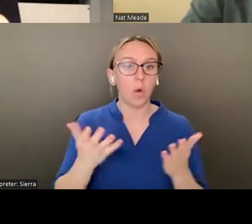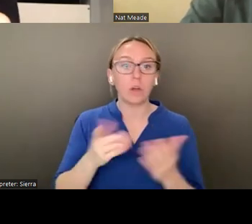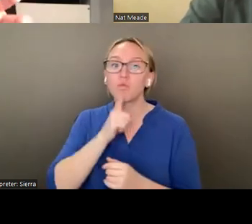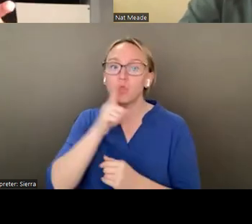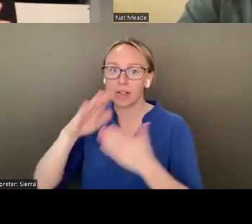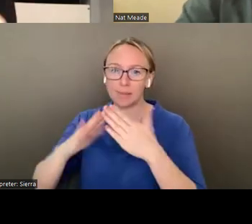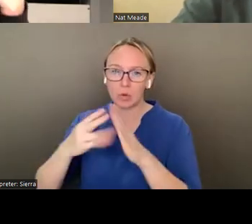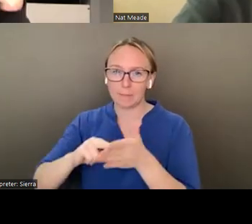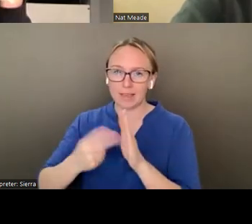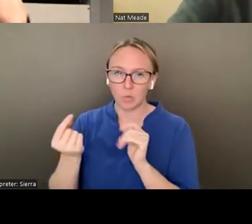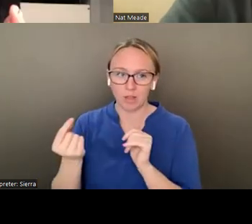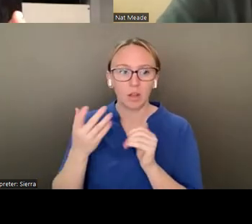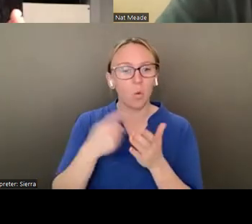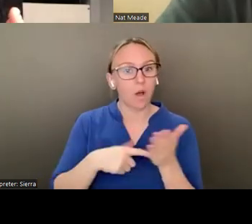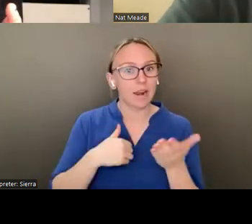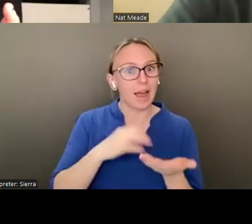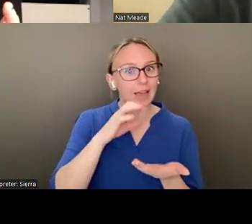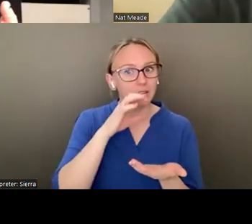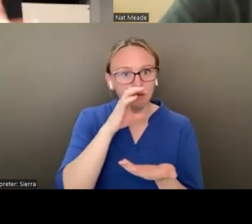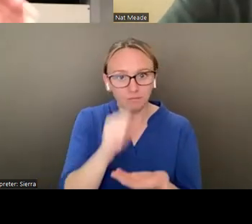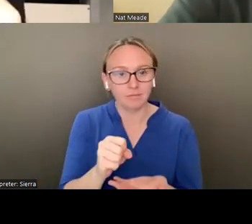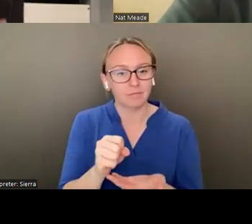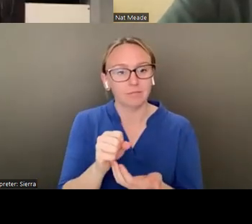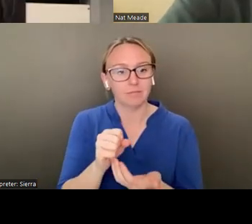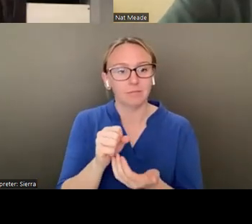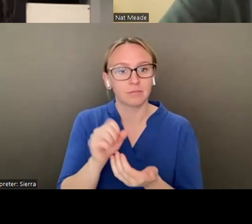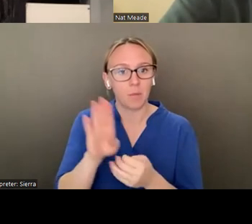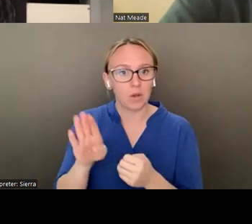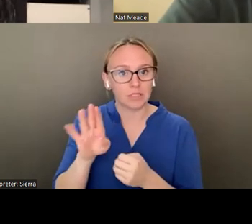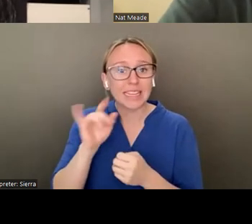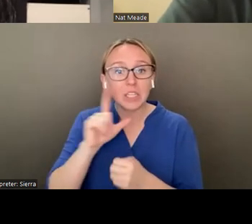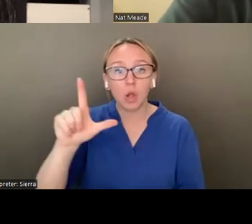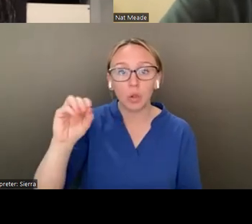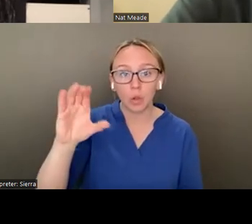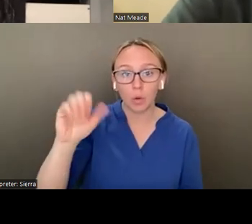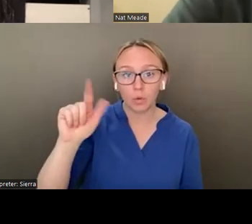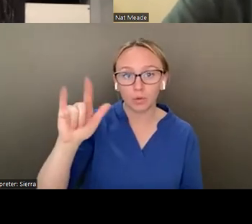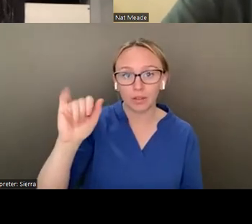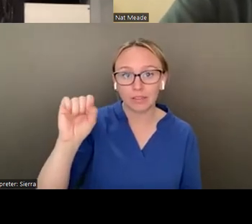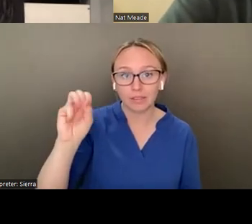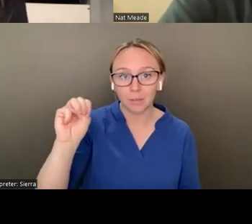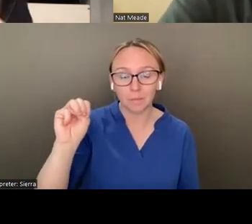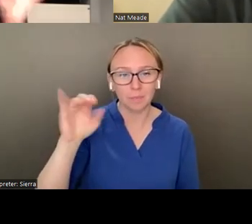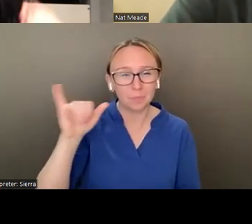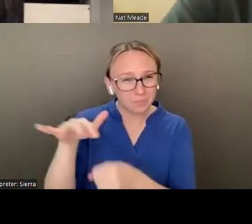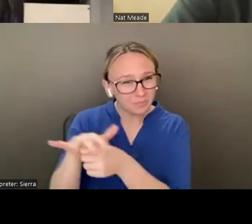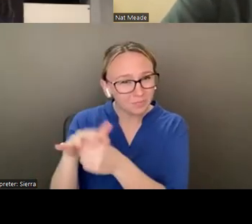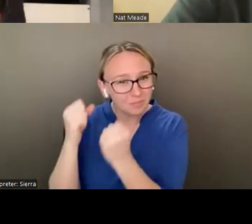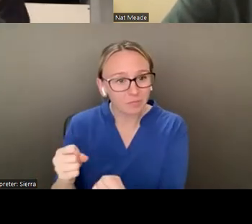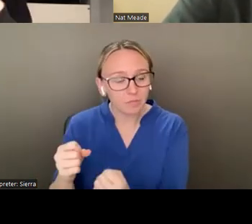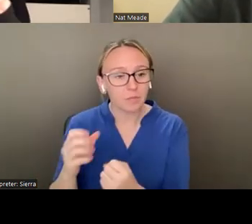what I really admire about Boise is it's localism. And I think hyper